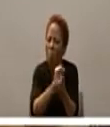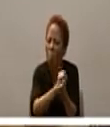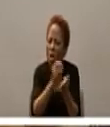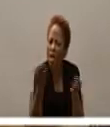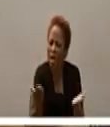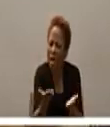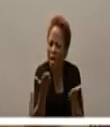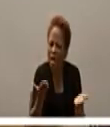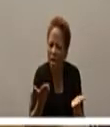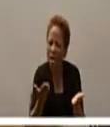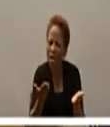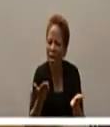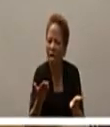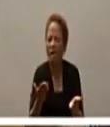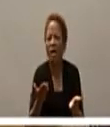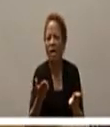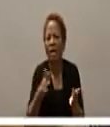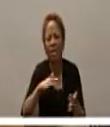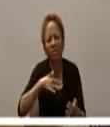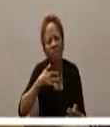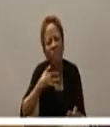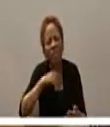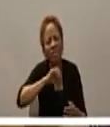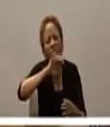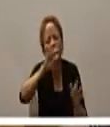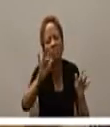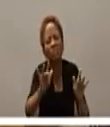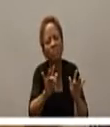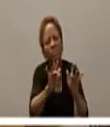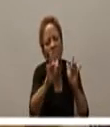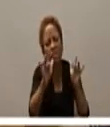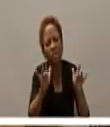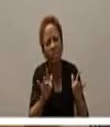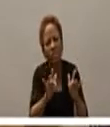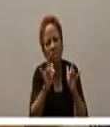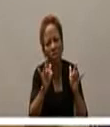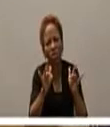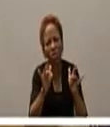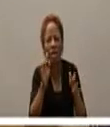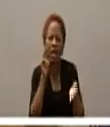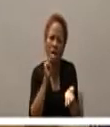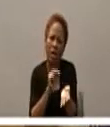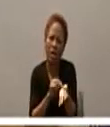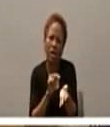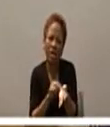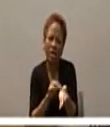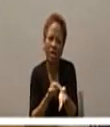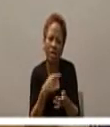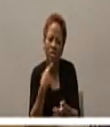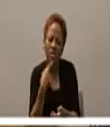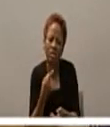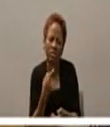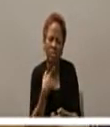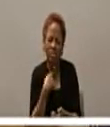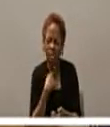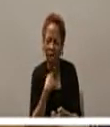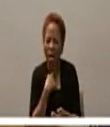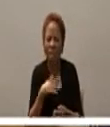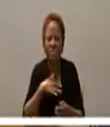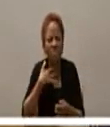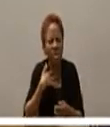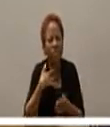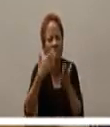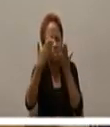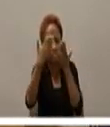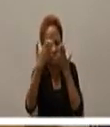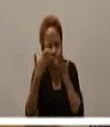and she was empathetic she was saddened by it she